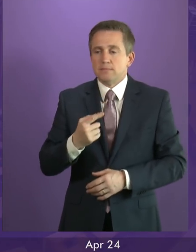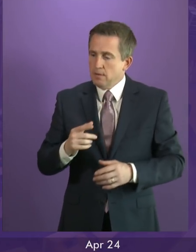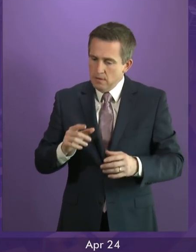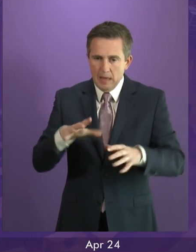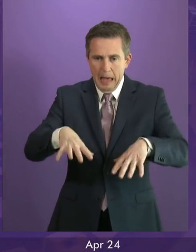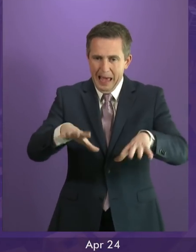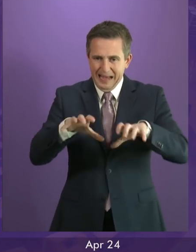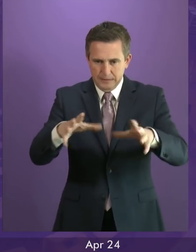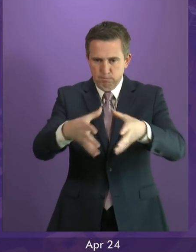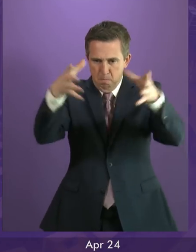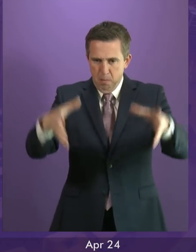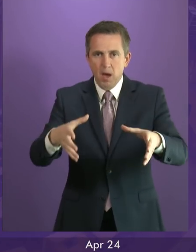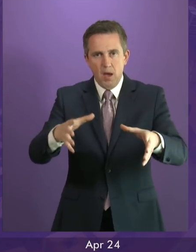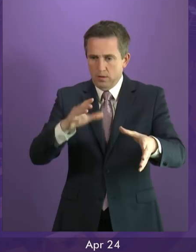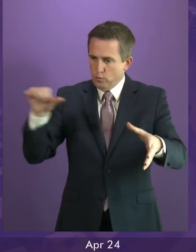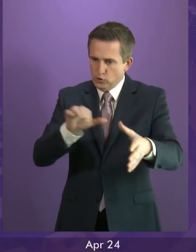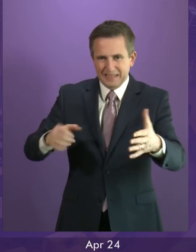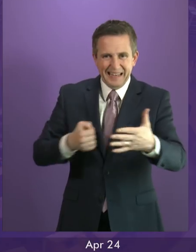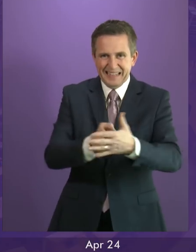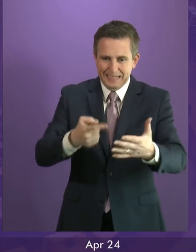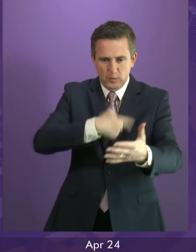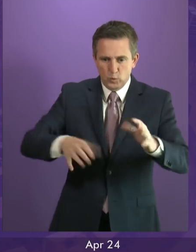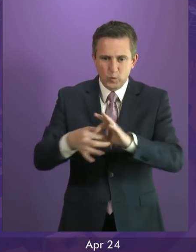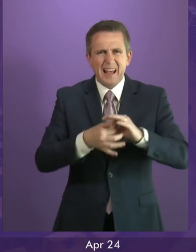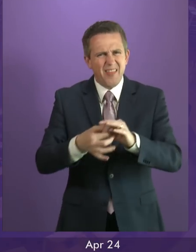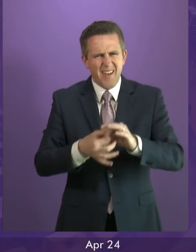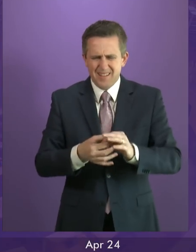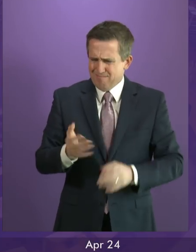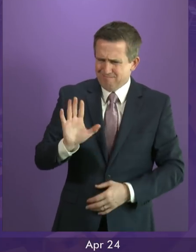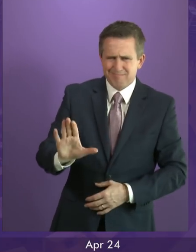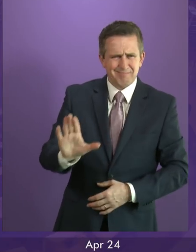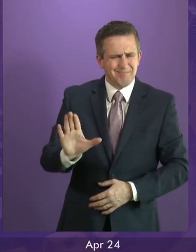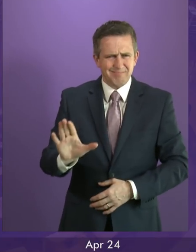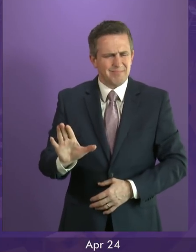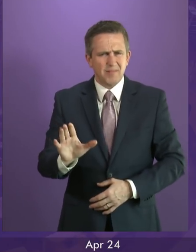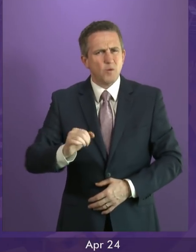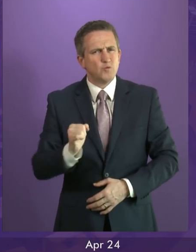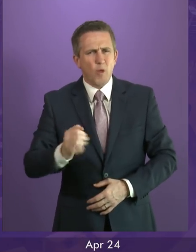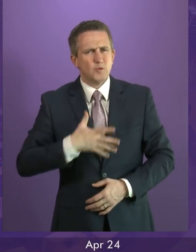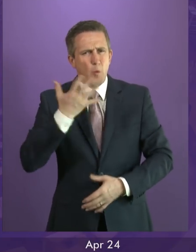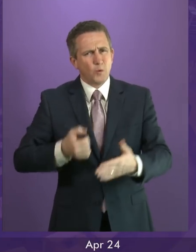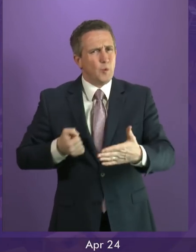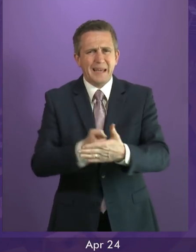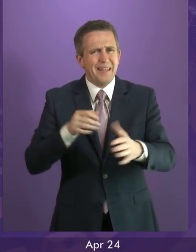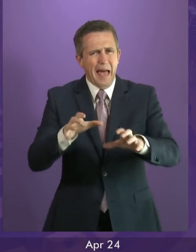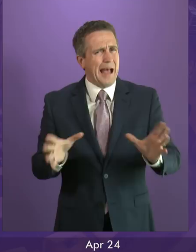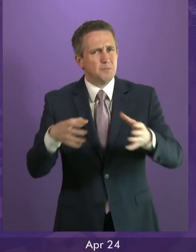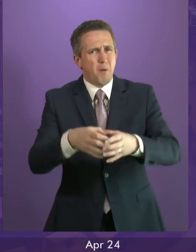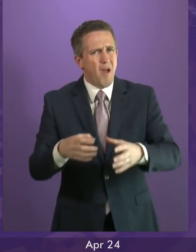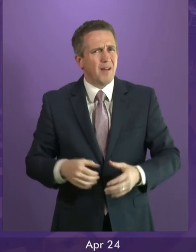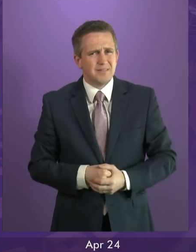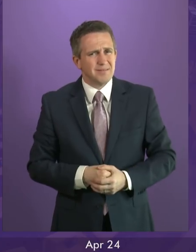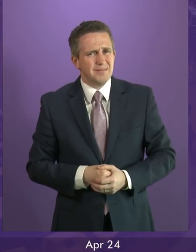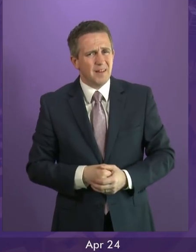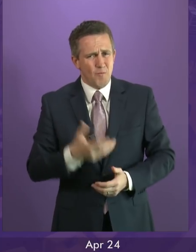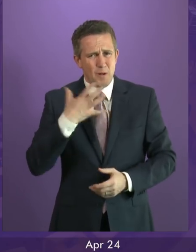together, I think does say a lot about the mindset of the Conservatives about Scotland. I don't think anybody in the UK should want to hit